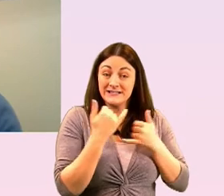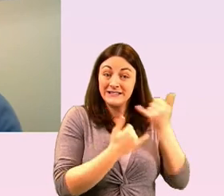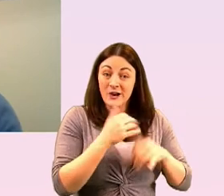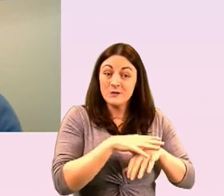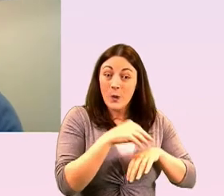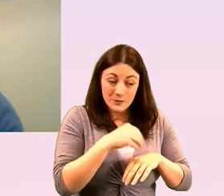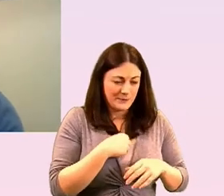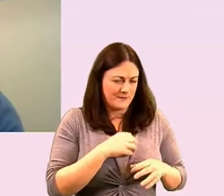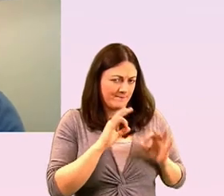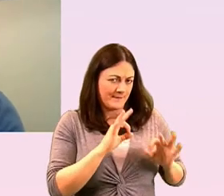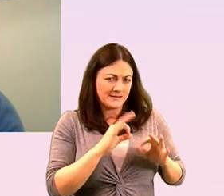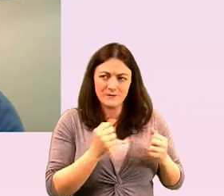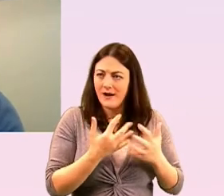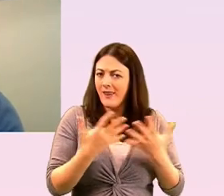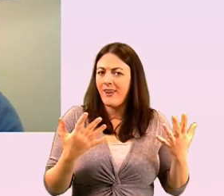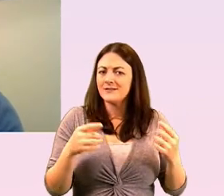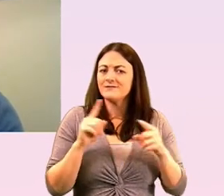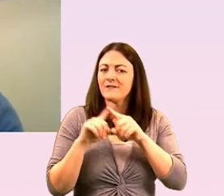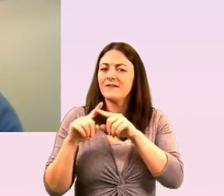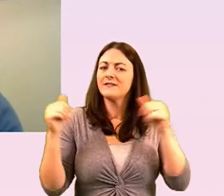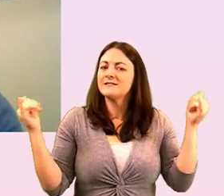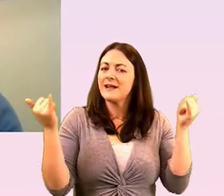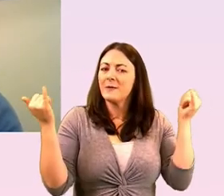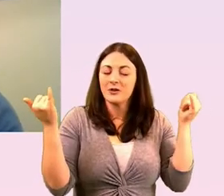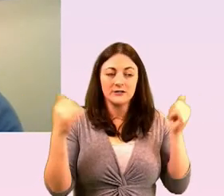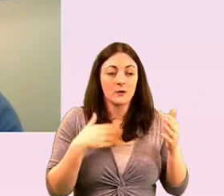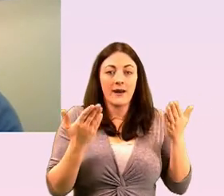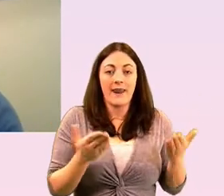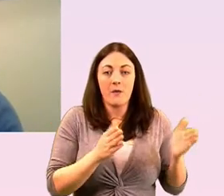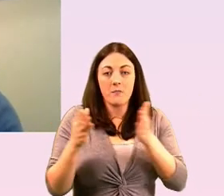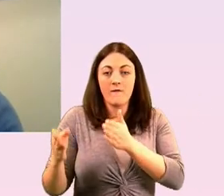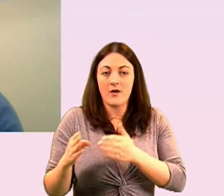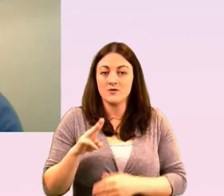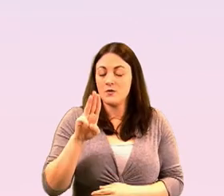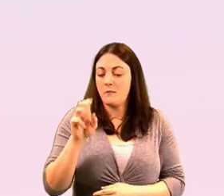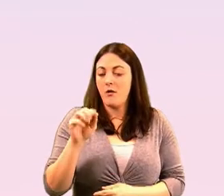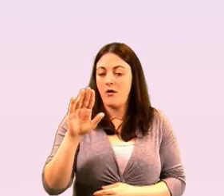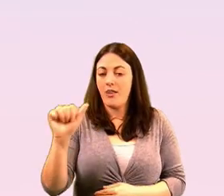i'm going to go next to paula fagan whom i've already introduced paula over to you